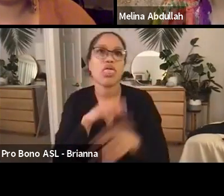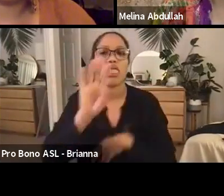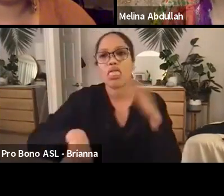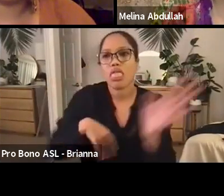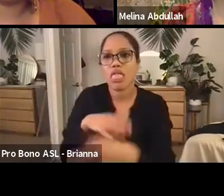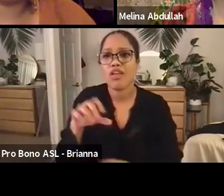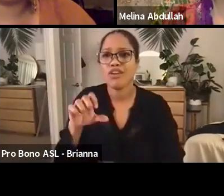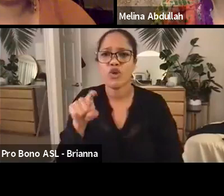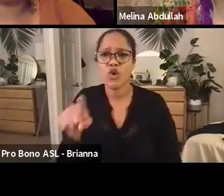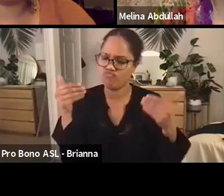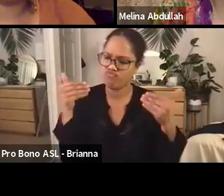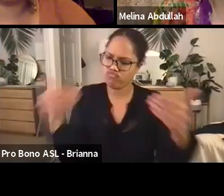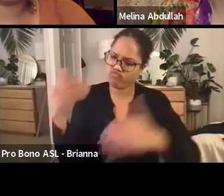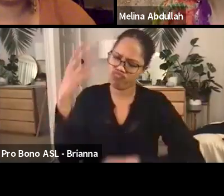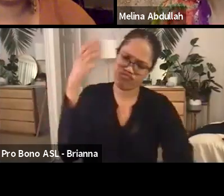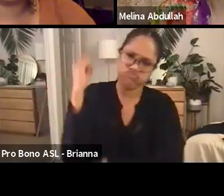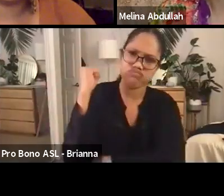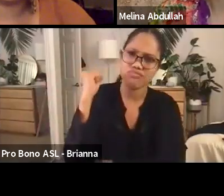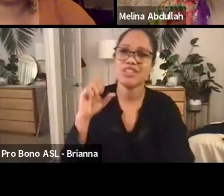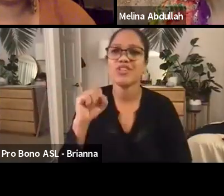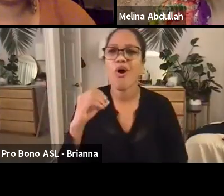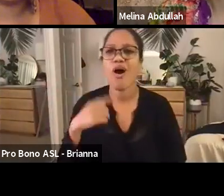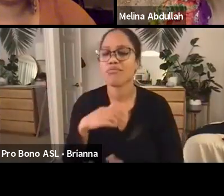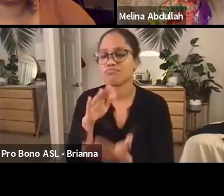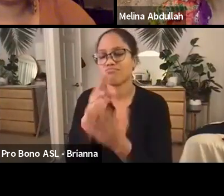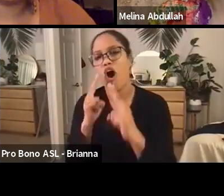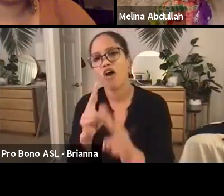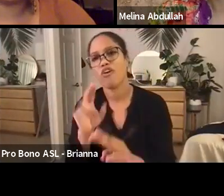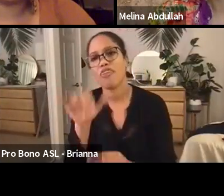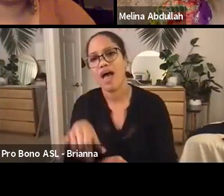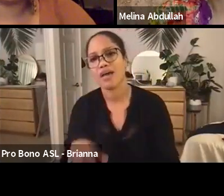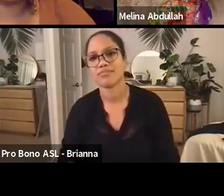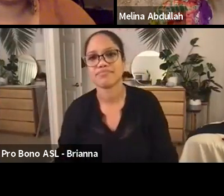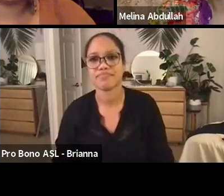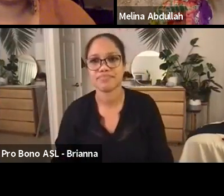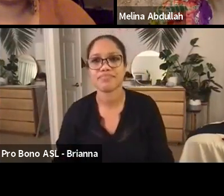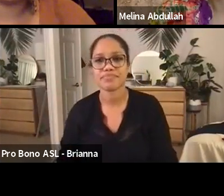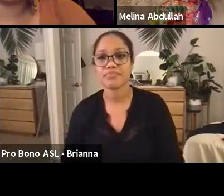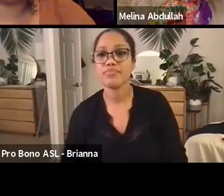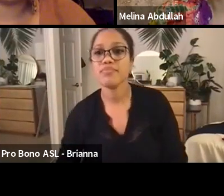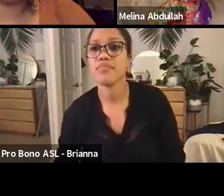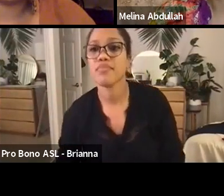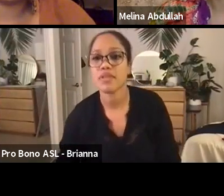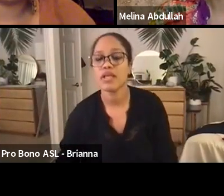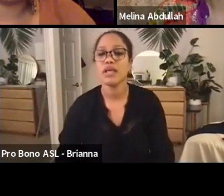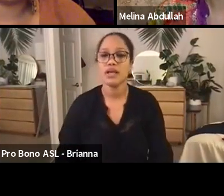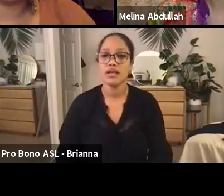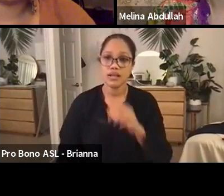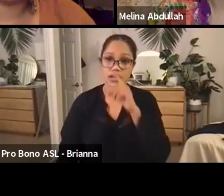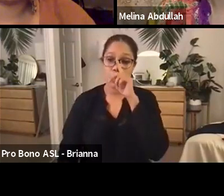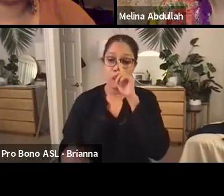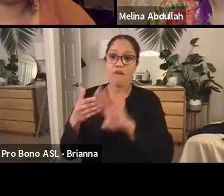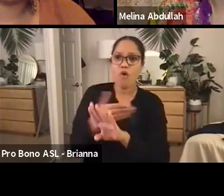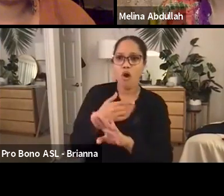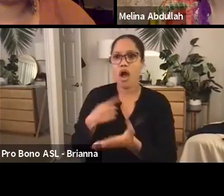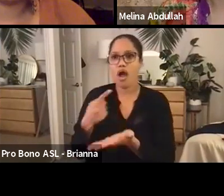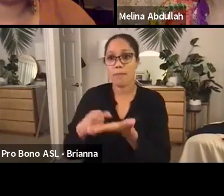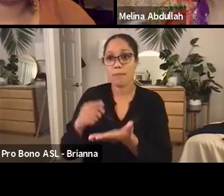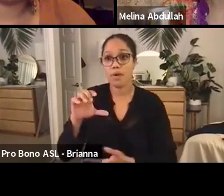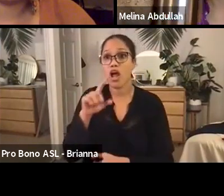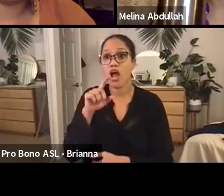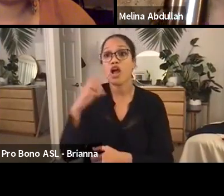Um, and I just want to share before I get into the Compton Pledge, just the, how